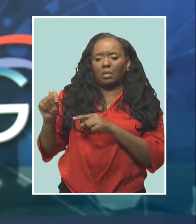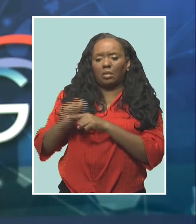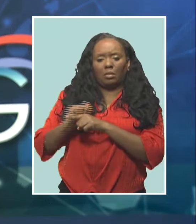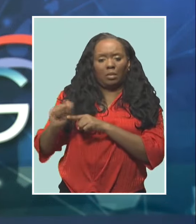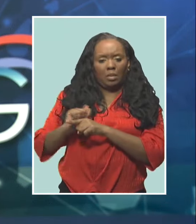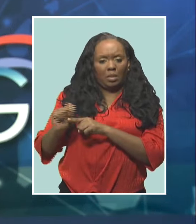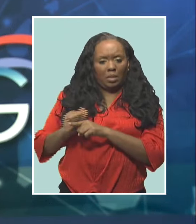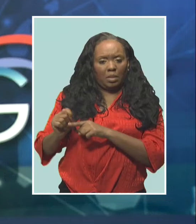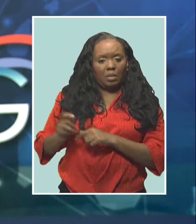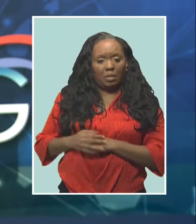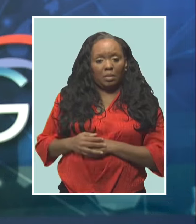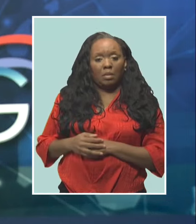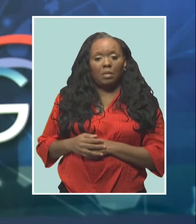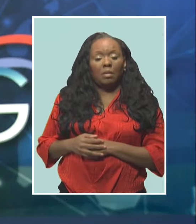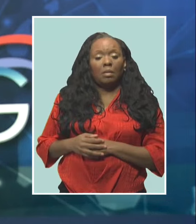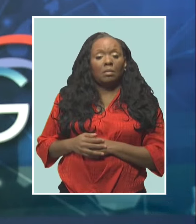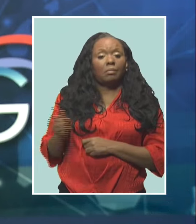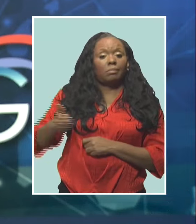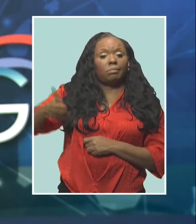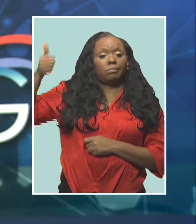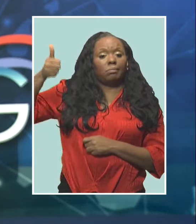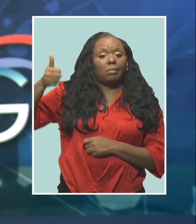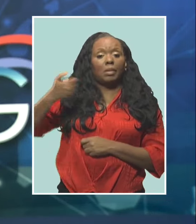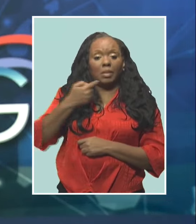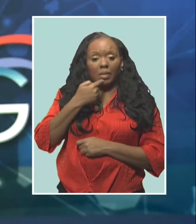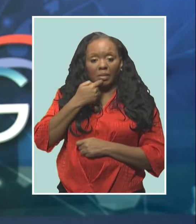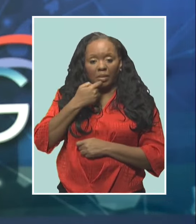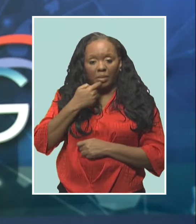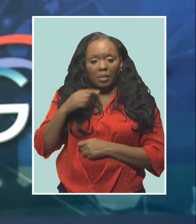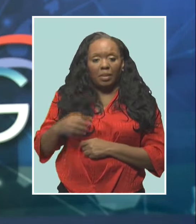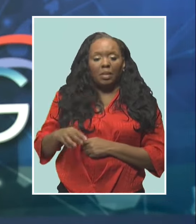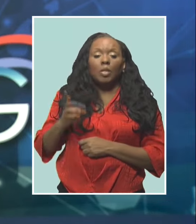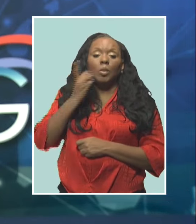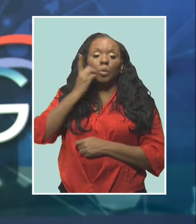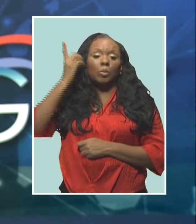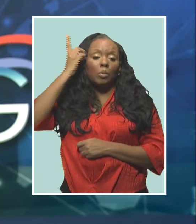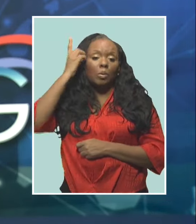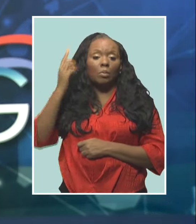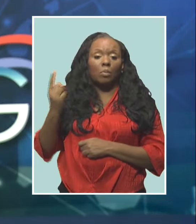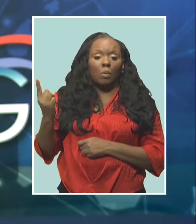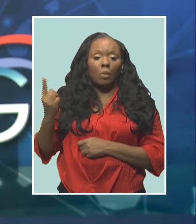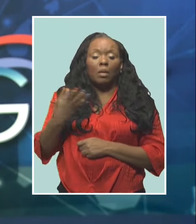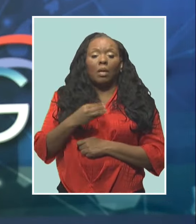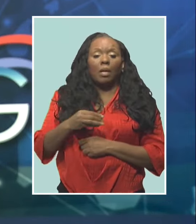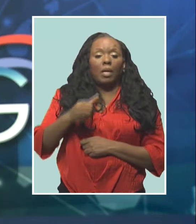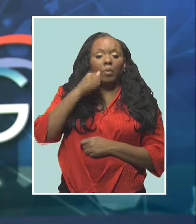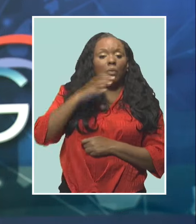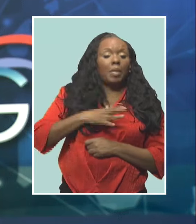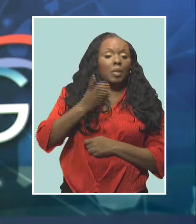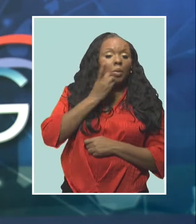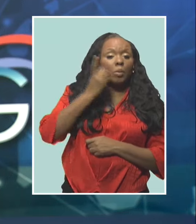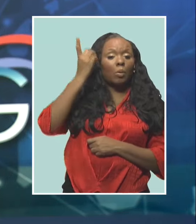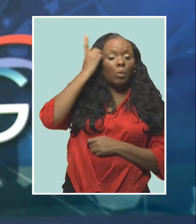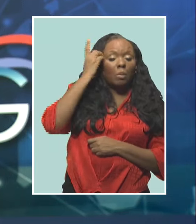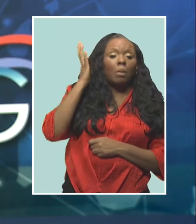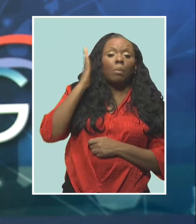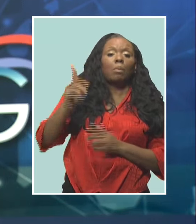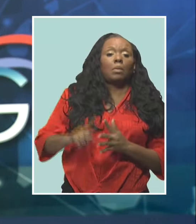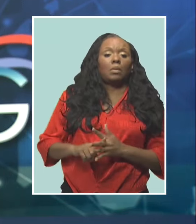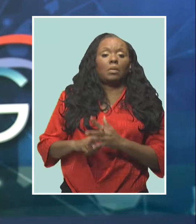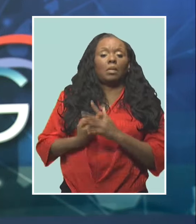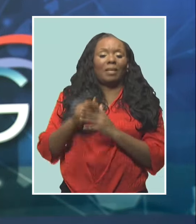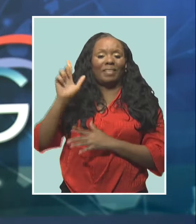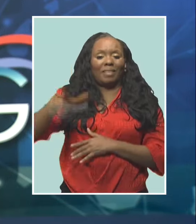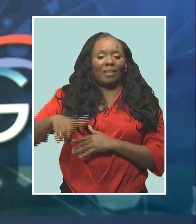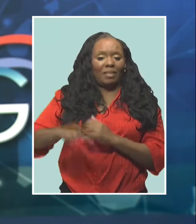has revealed suspended renovations of Dormitory 1 and the female's dorm will restart in the last quarter of this year. The